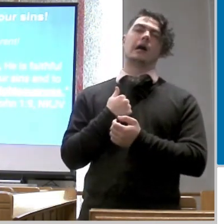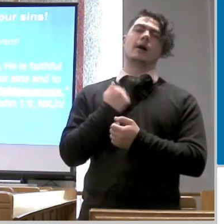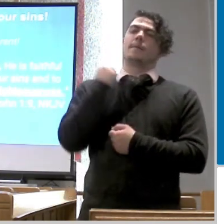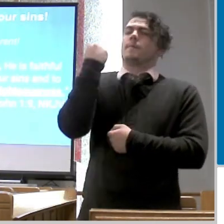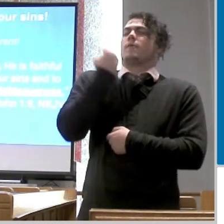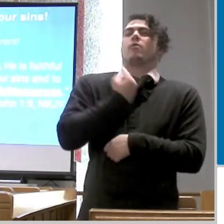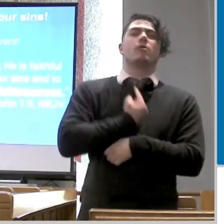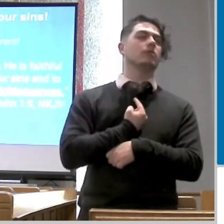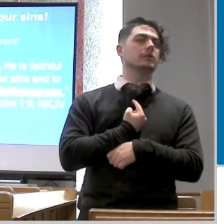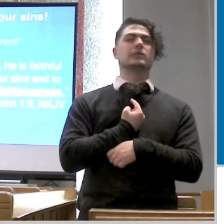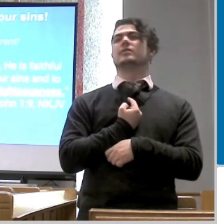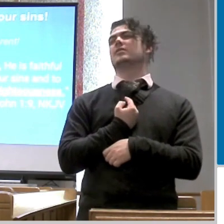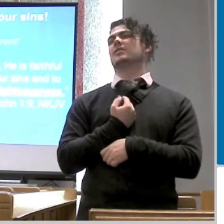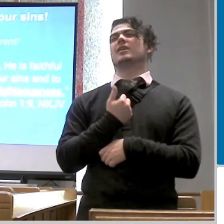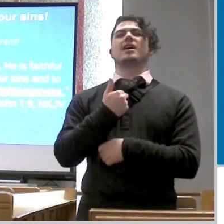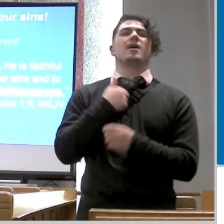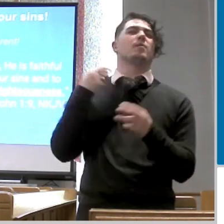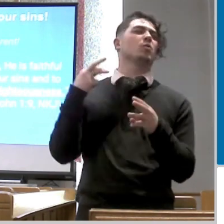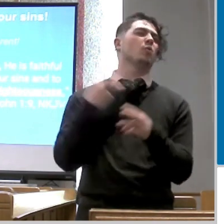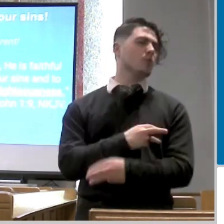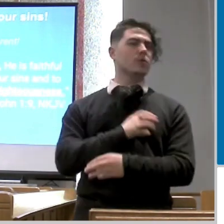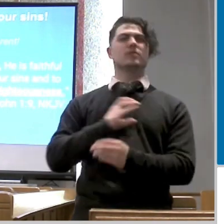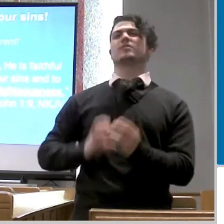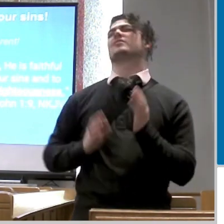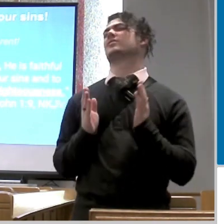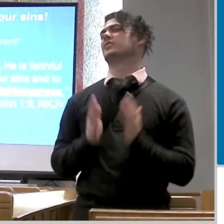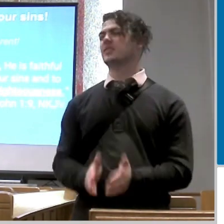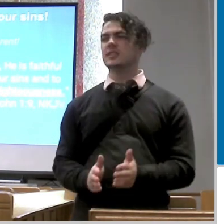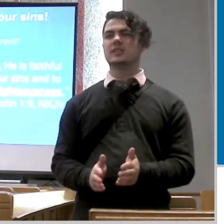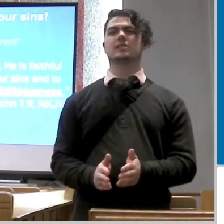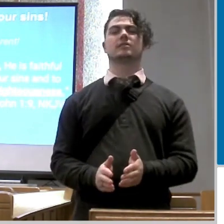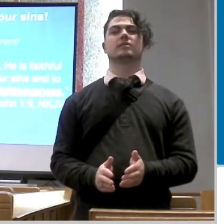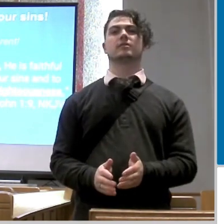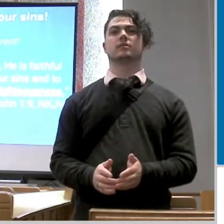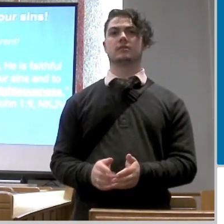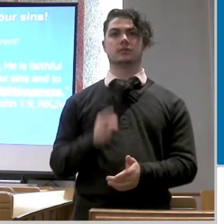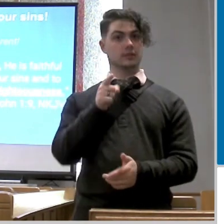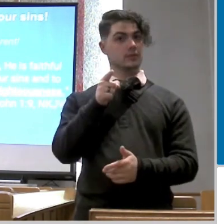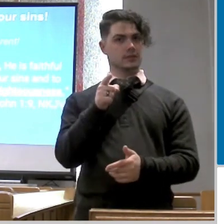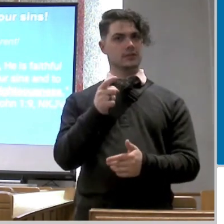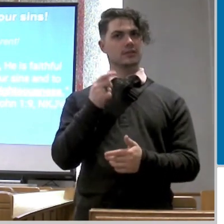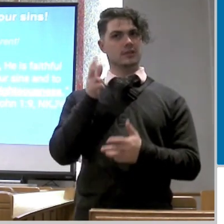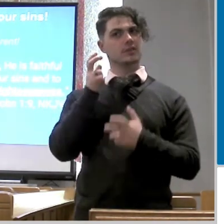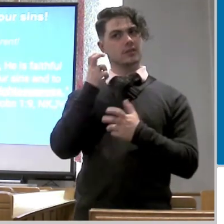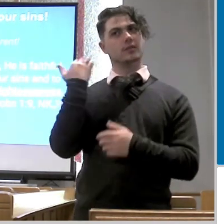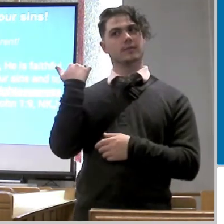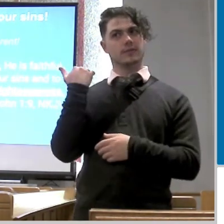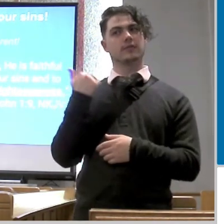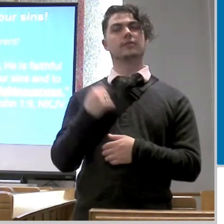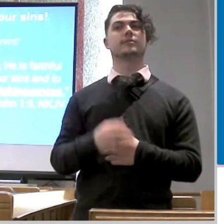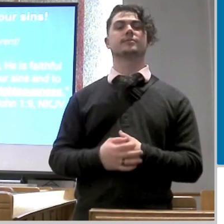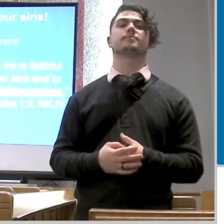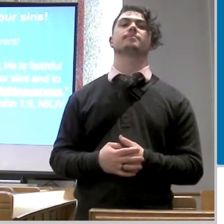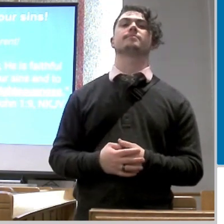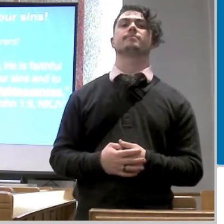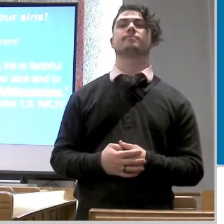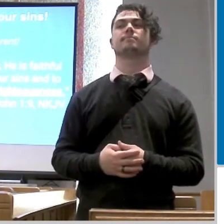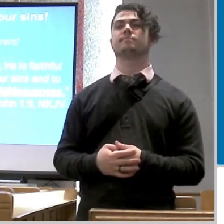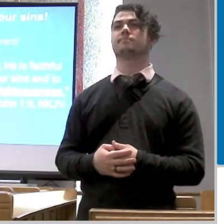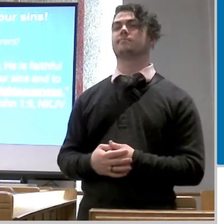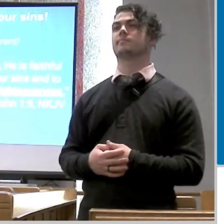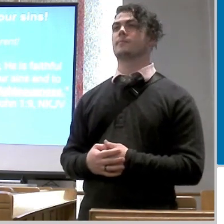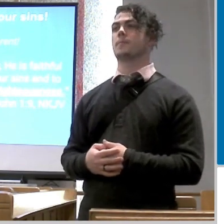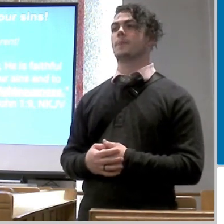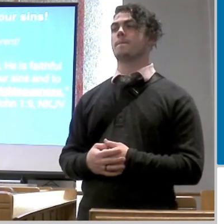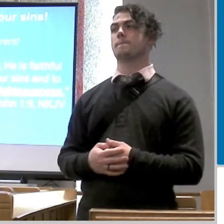and what kind of christian are you anybody ever heard that before i know i've heard that before and so